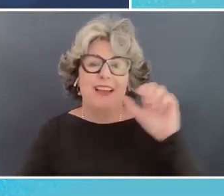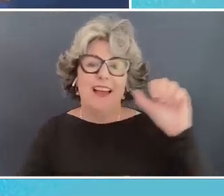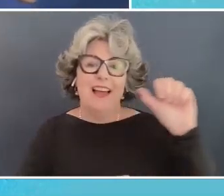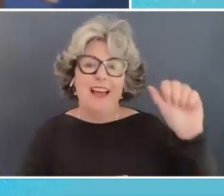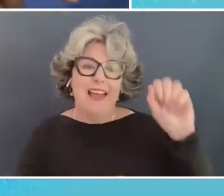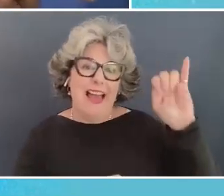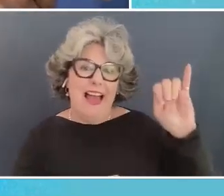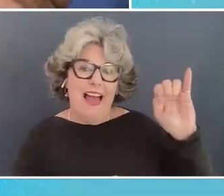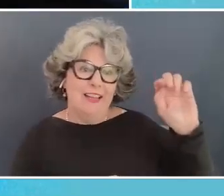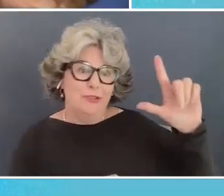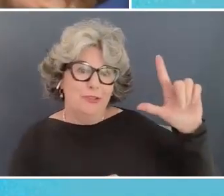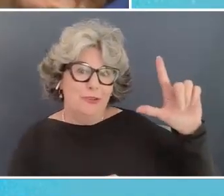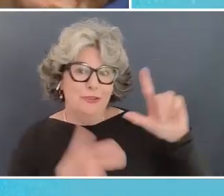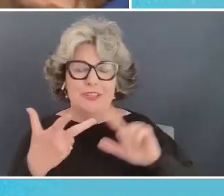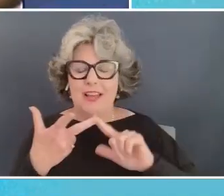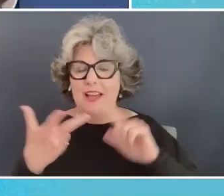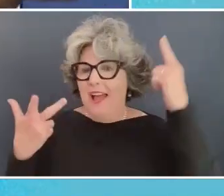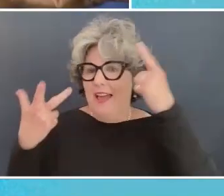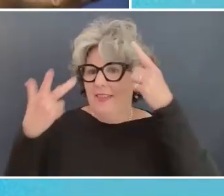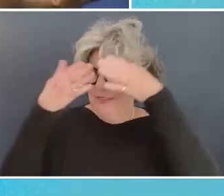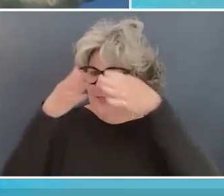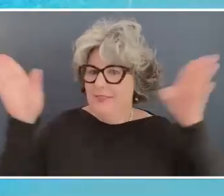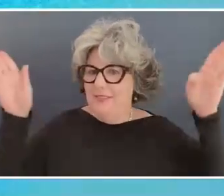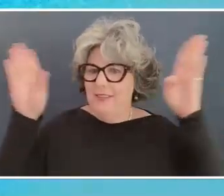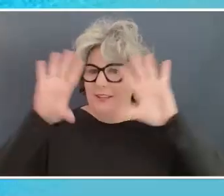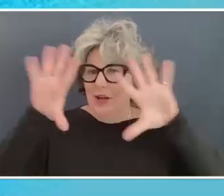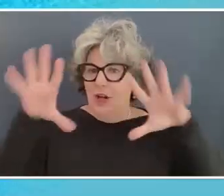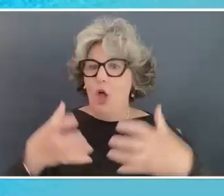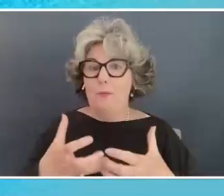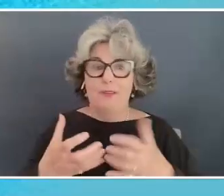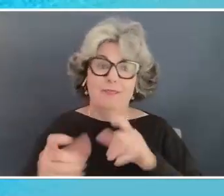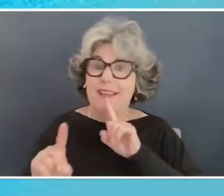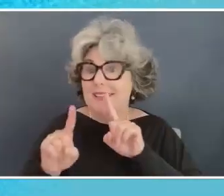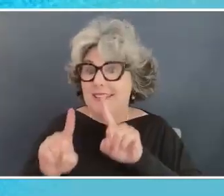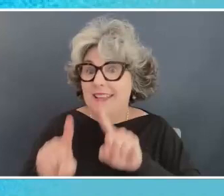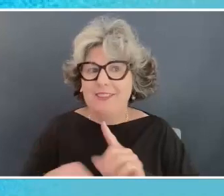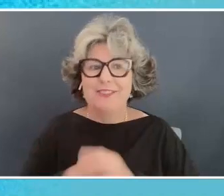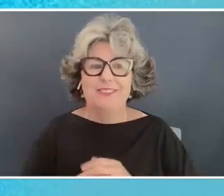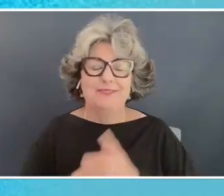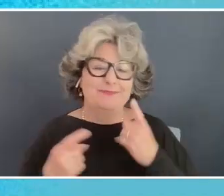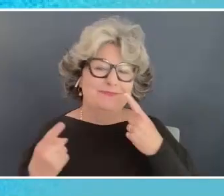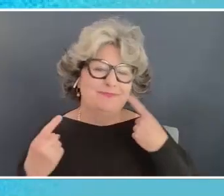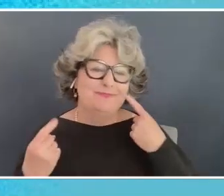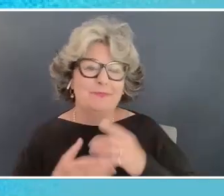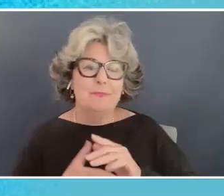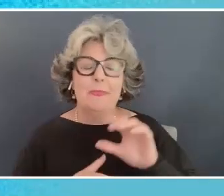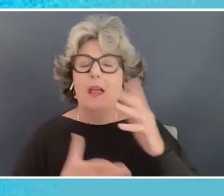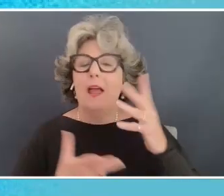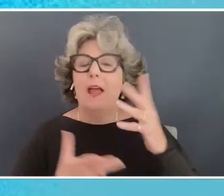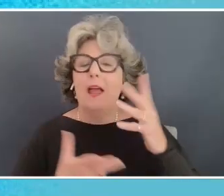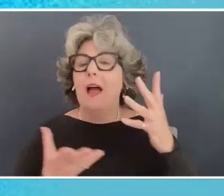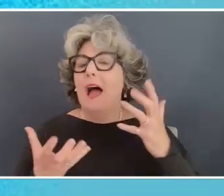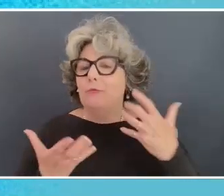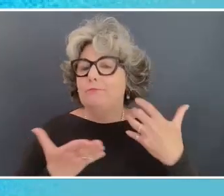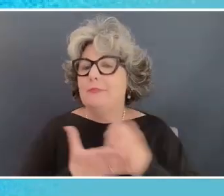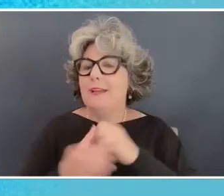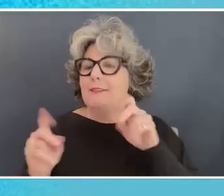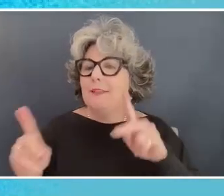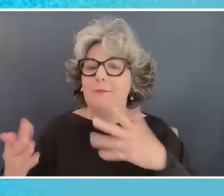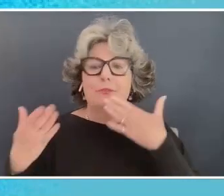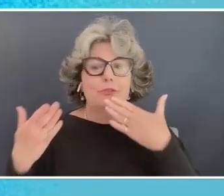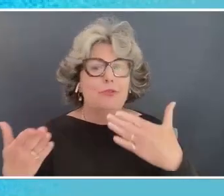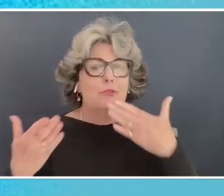and think globally that's the answer all right so i want to take this opportunity to thank my my